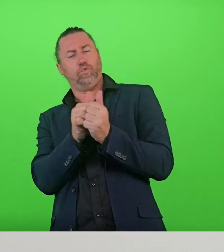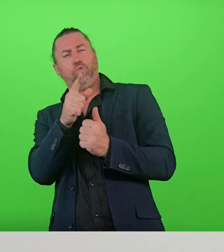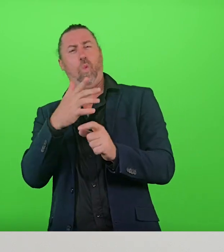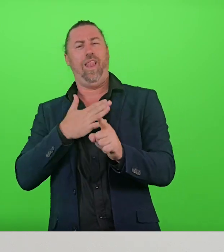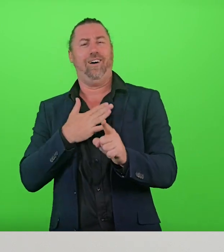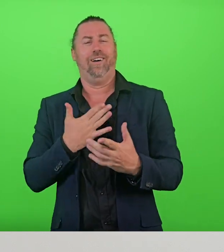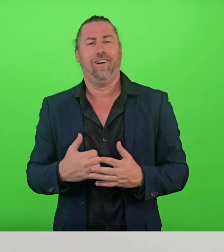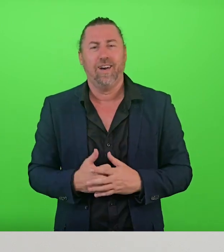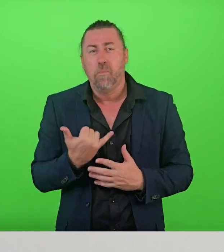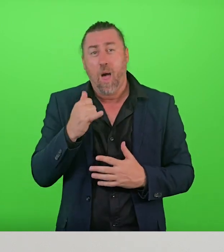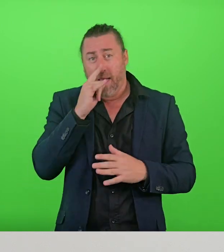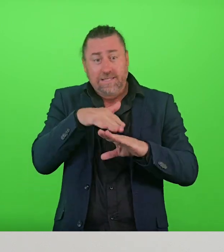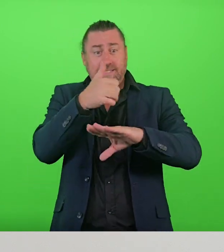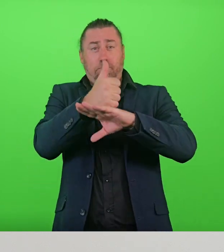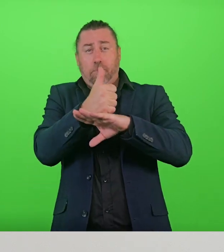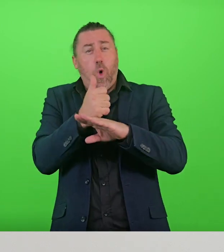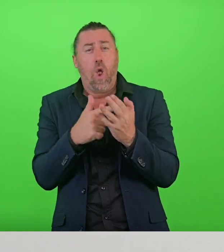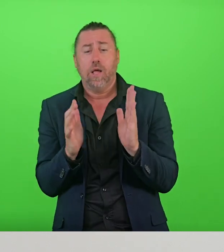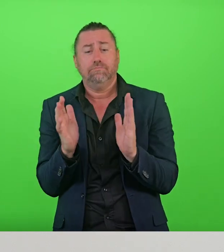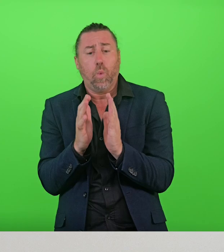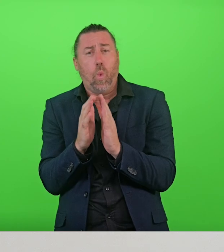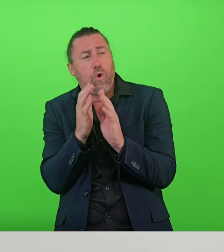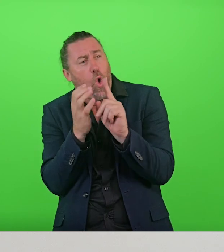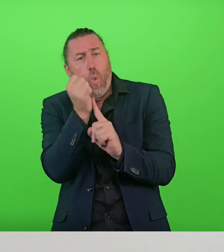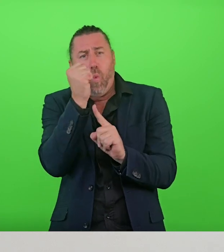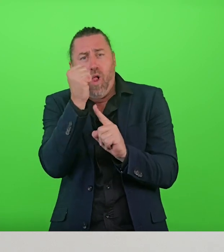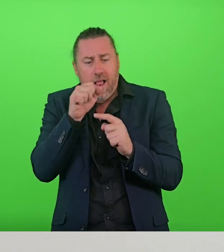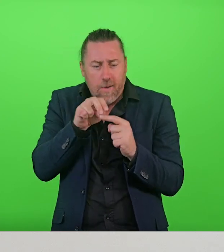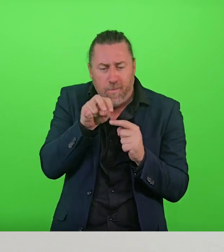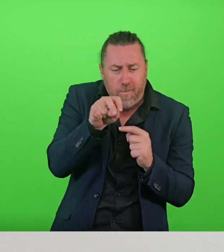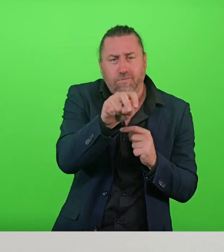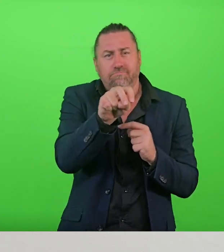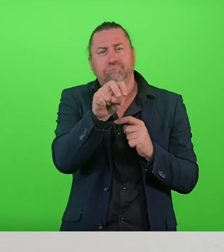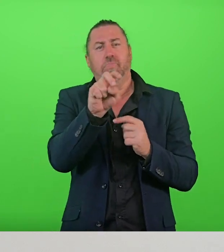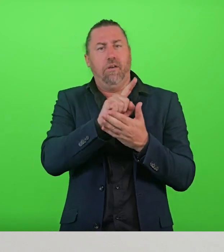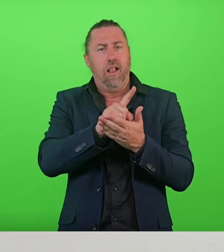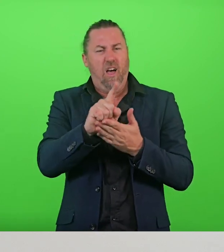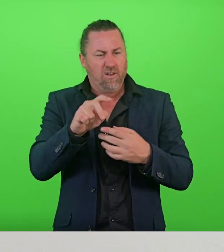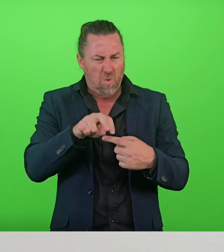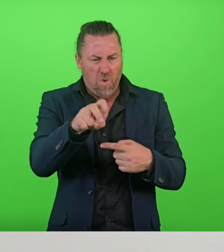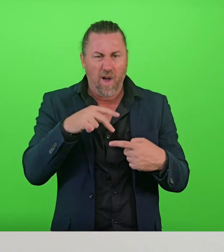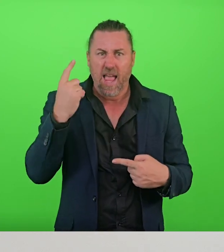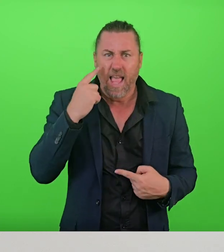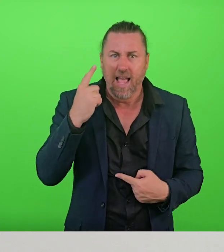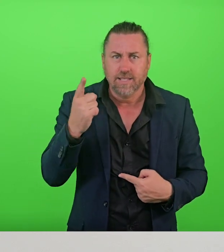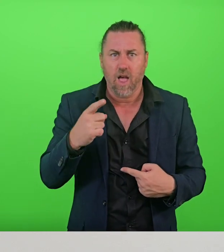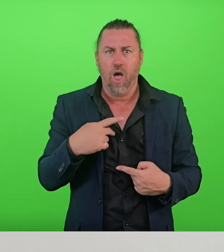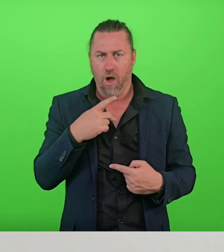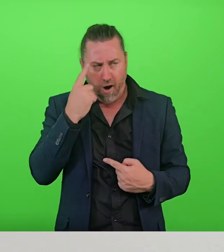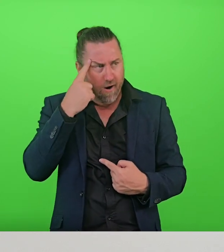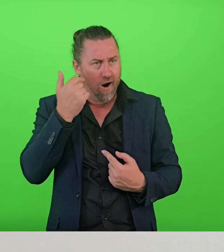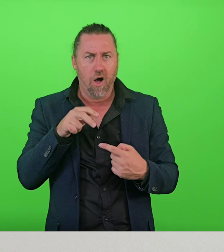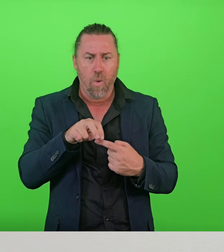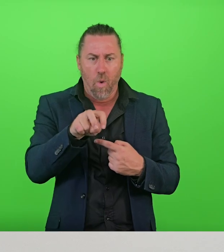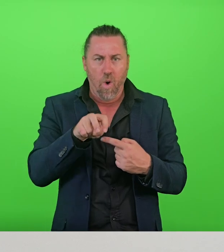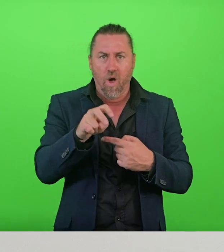small by setting achievable goals for yourself, keeping track of your progress and noticing how you're improving.